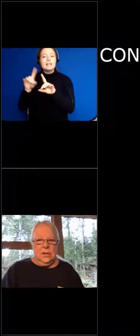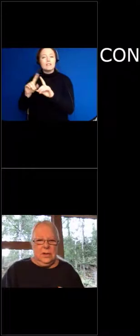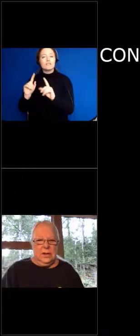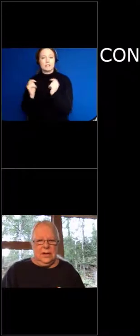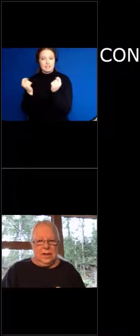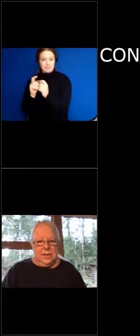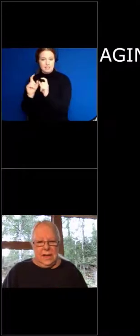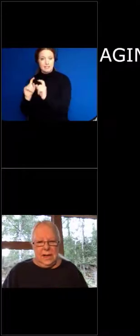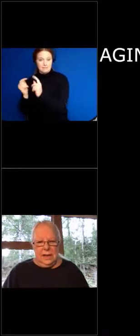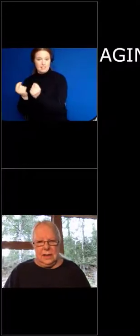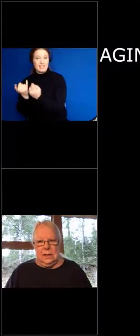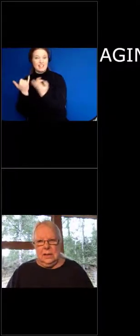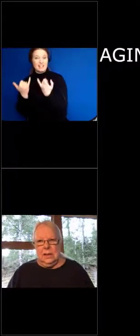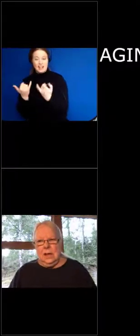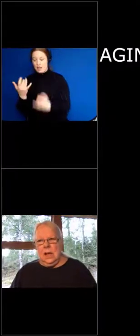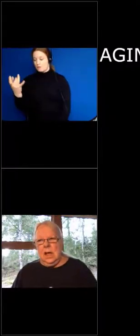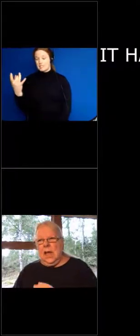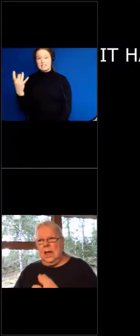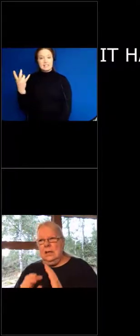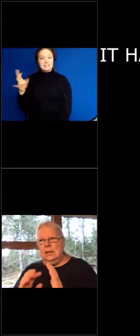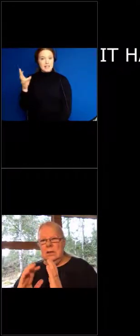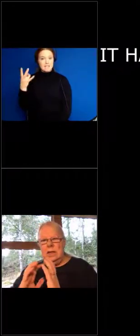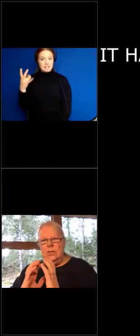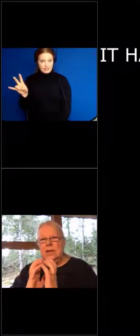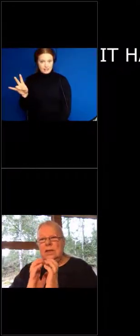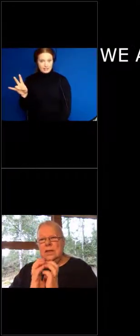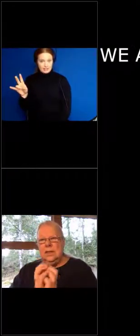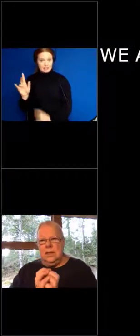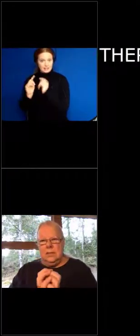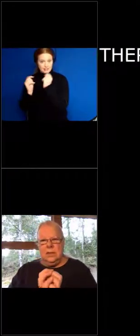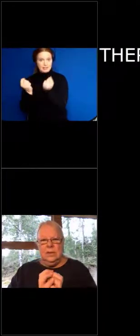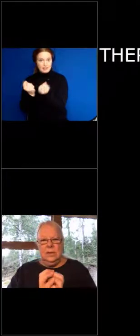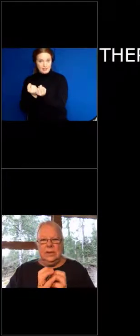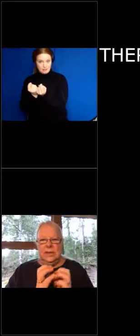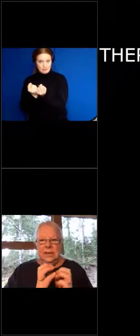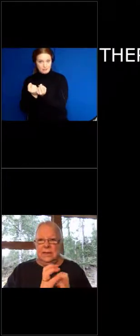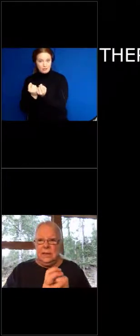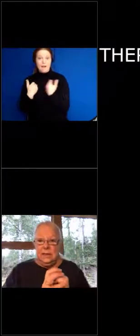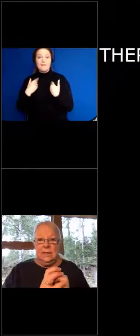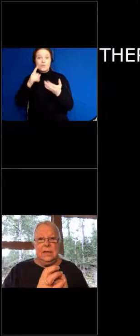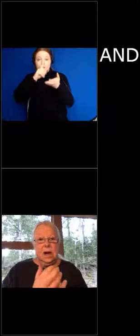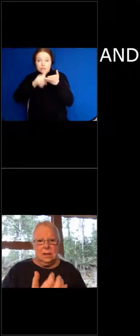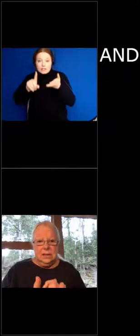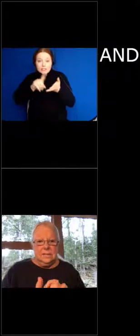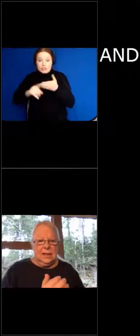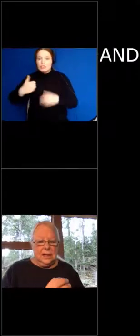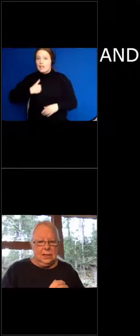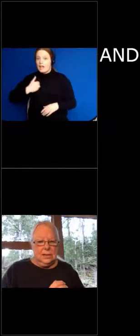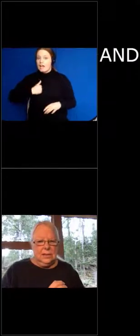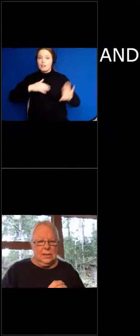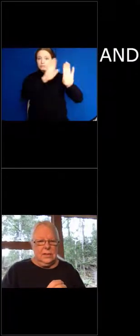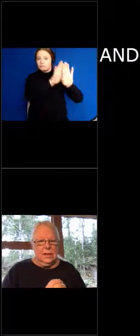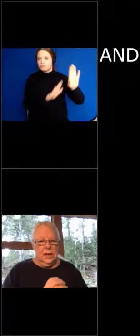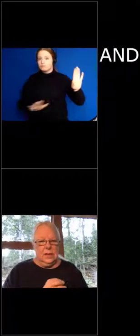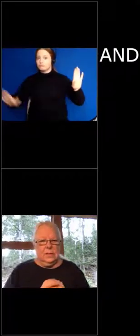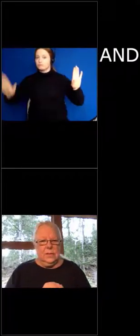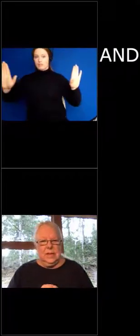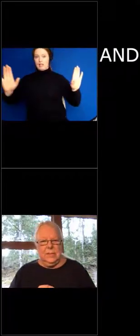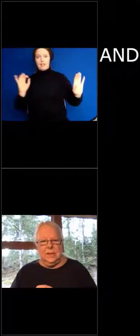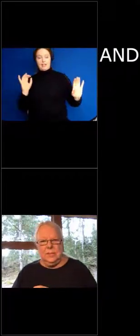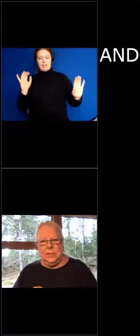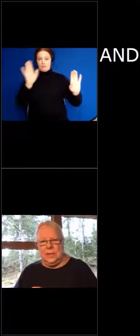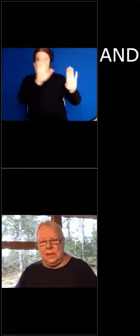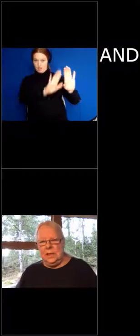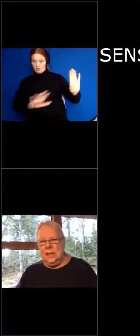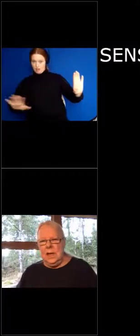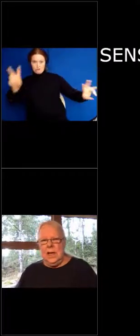research going on across Canada. And we are the team who looks at the sensory cognitive connections. So a lot of the